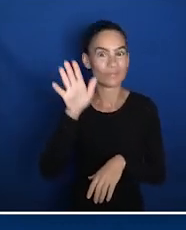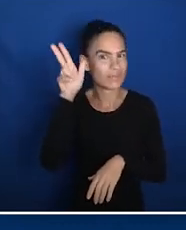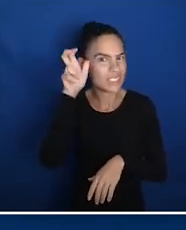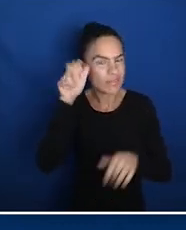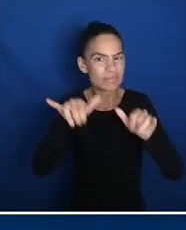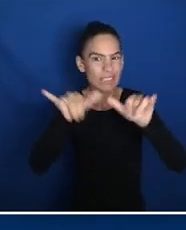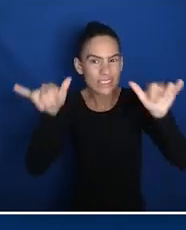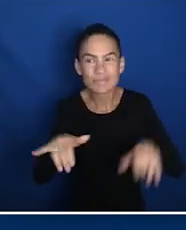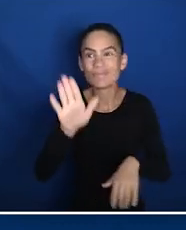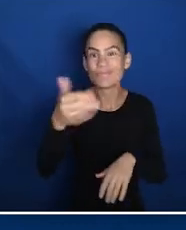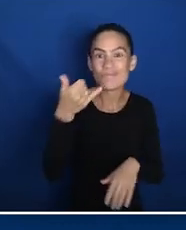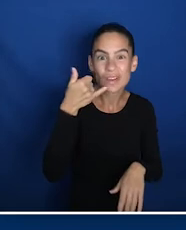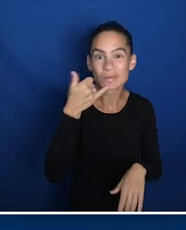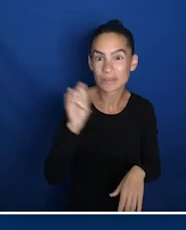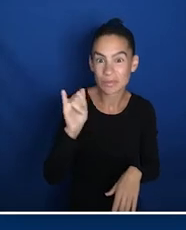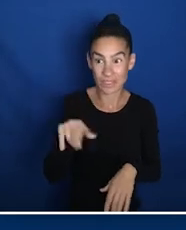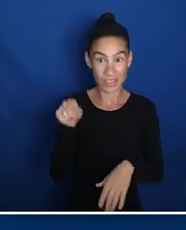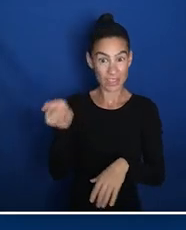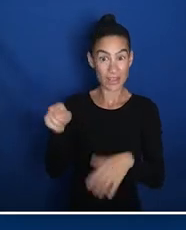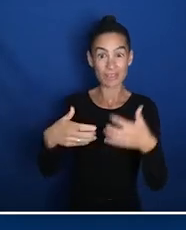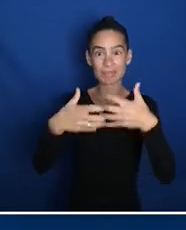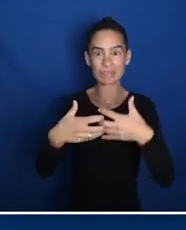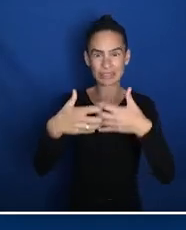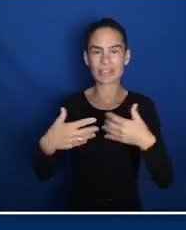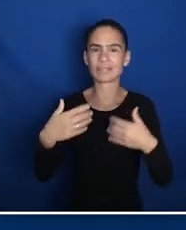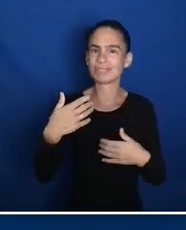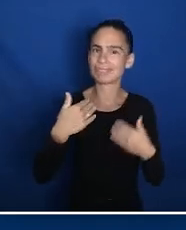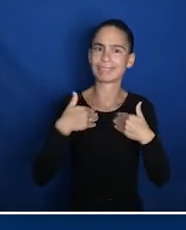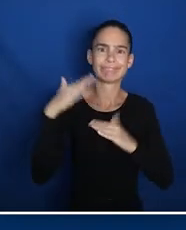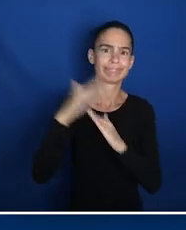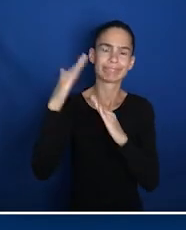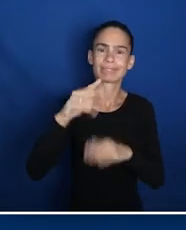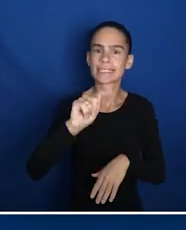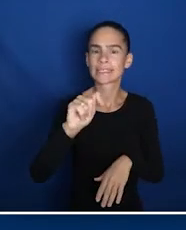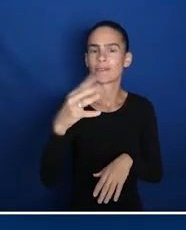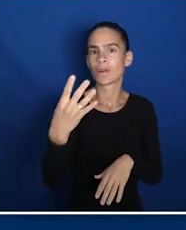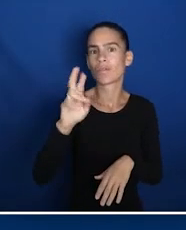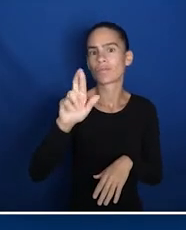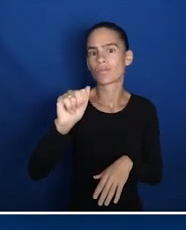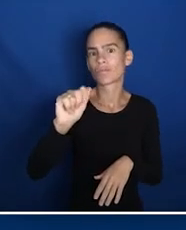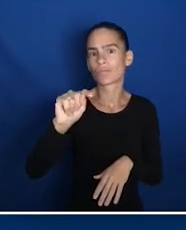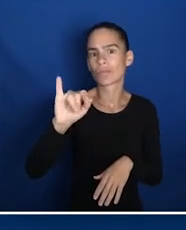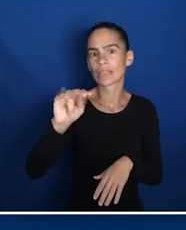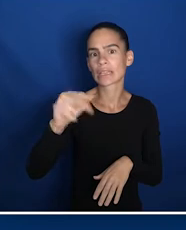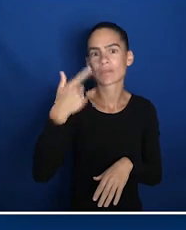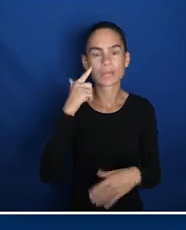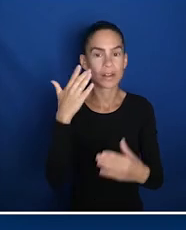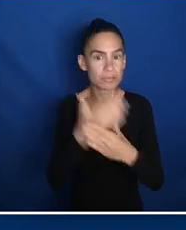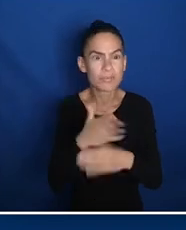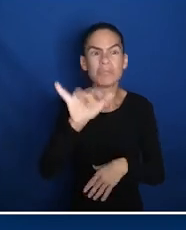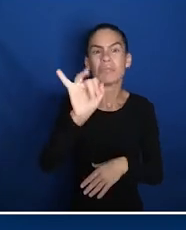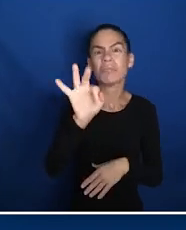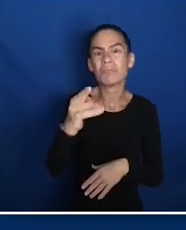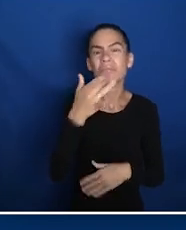and cell phones. The image cast machine has a T4 rating for interference. If you have your own preferred accessible equipment,